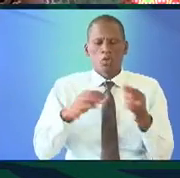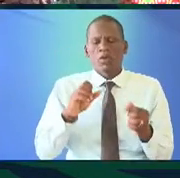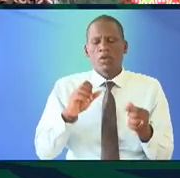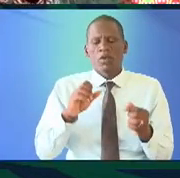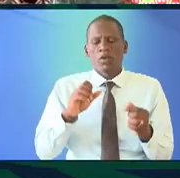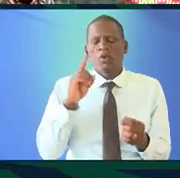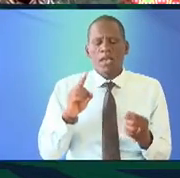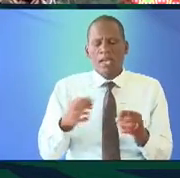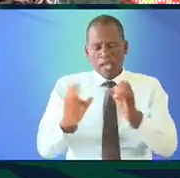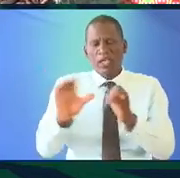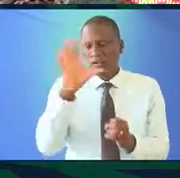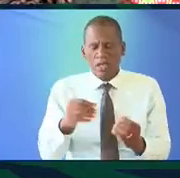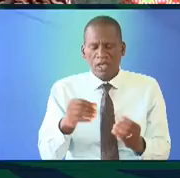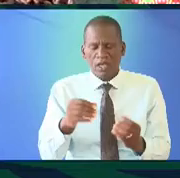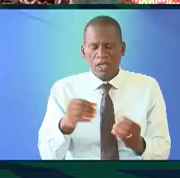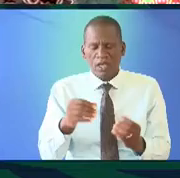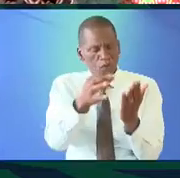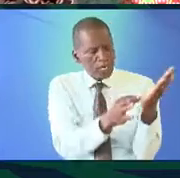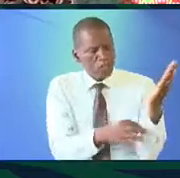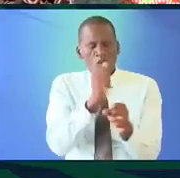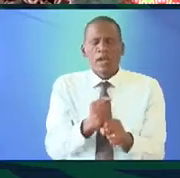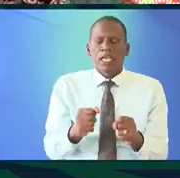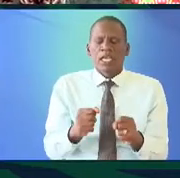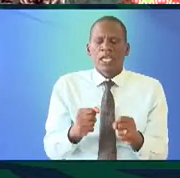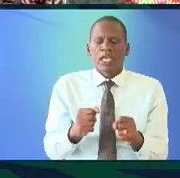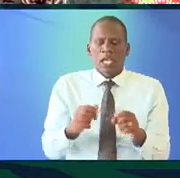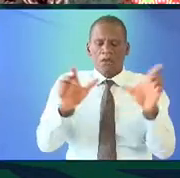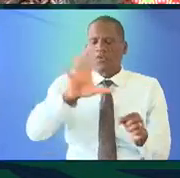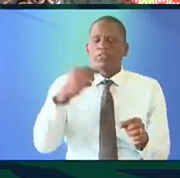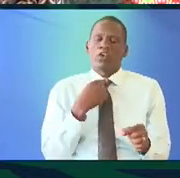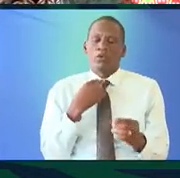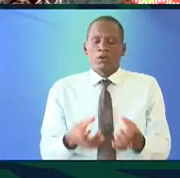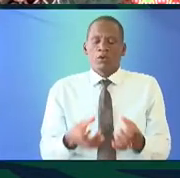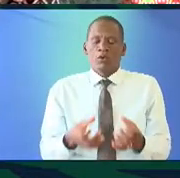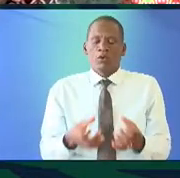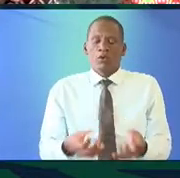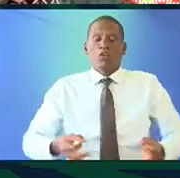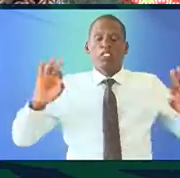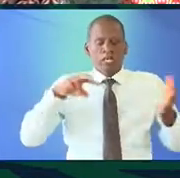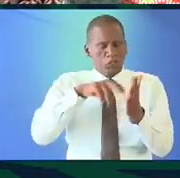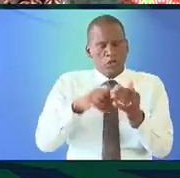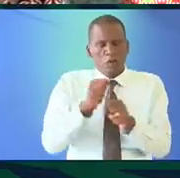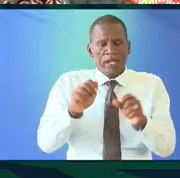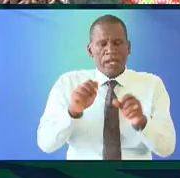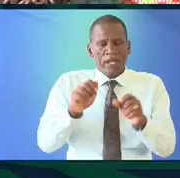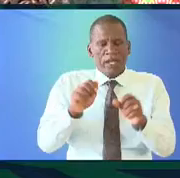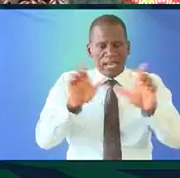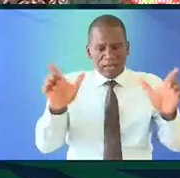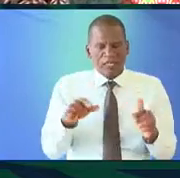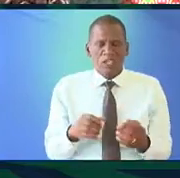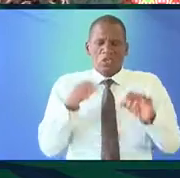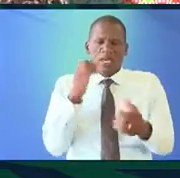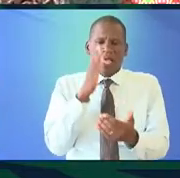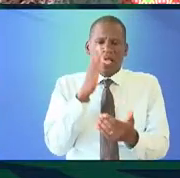single country in Kenya in Africa it was on the list of working languages of the African Union but now officially it means working language you know